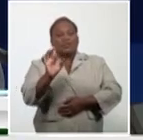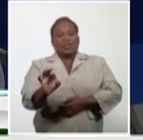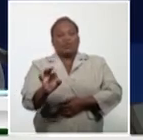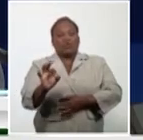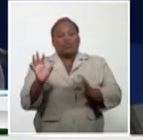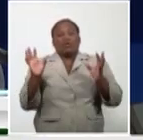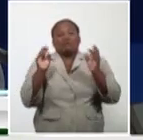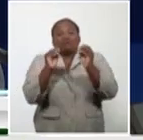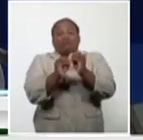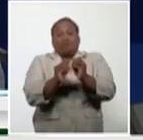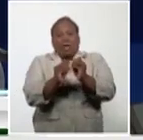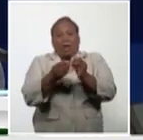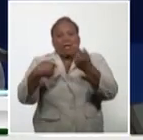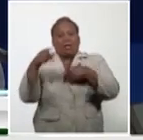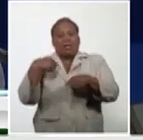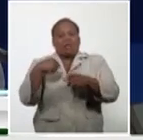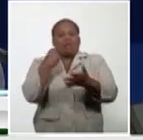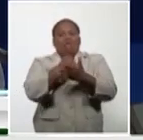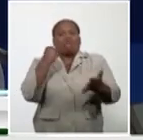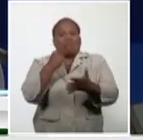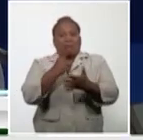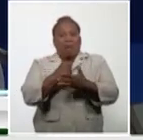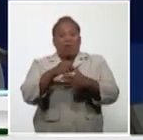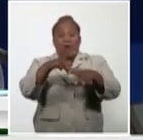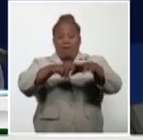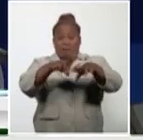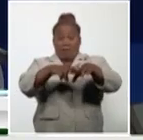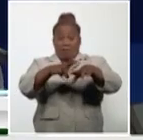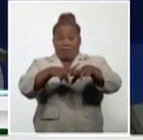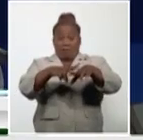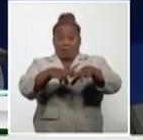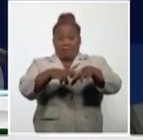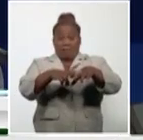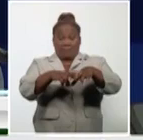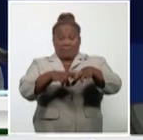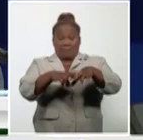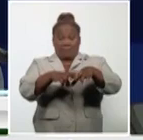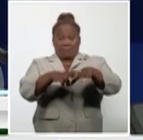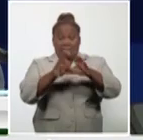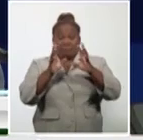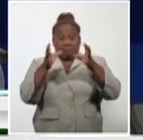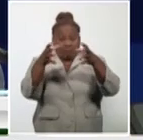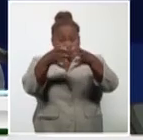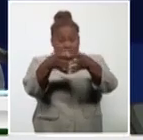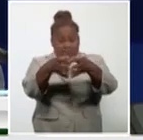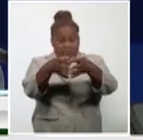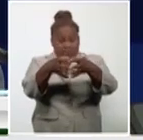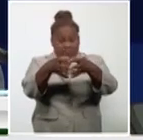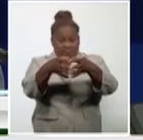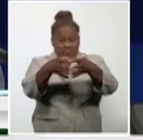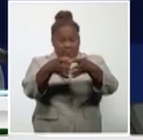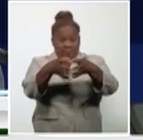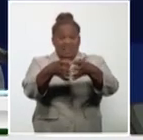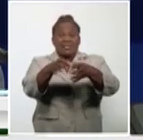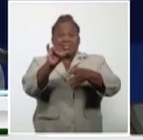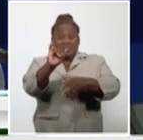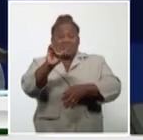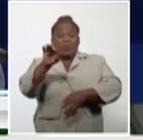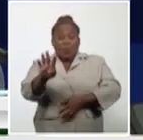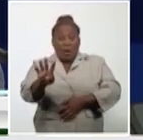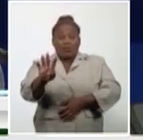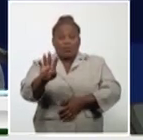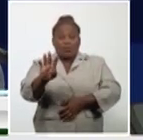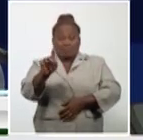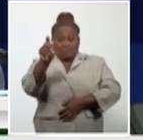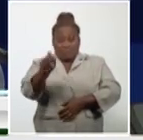Havana had 64 cases. They are concentrated in the